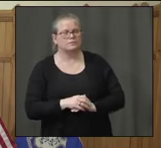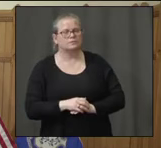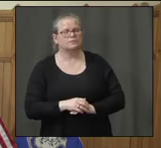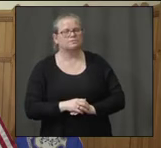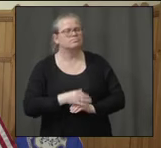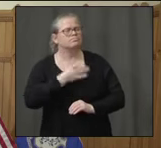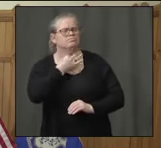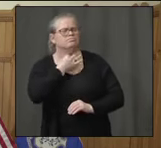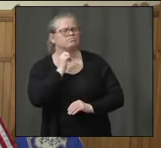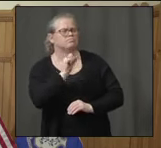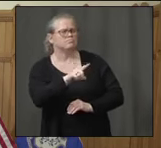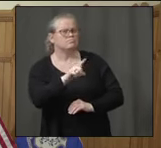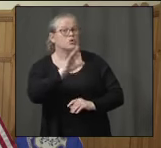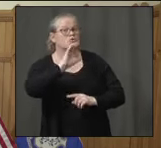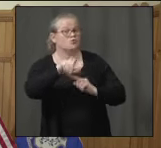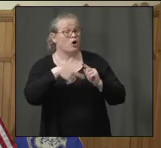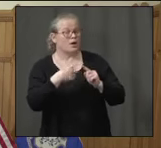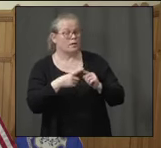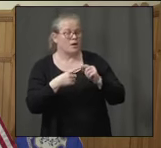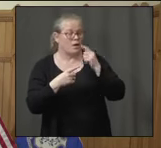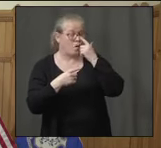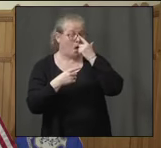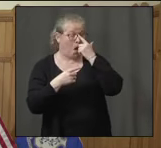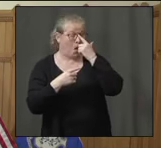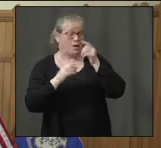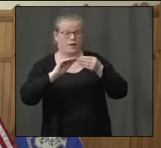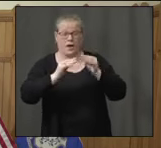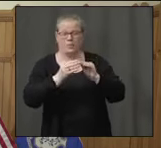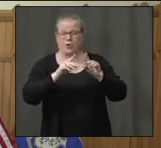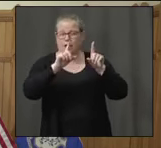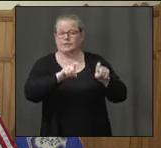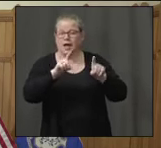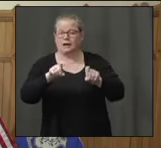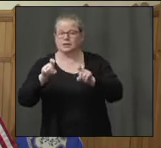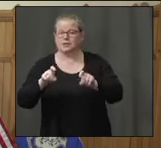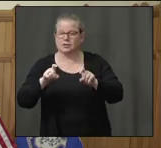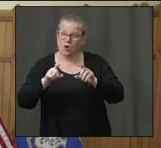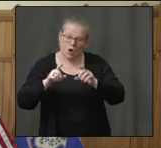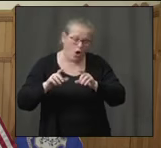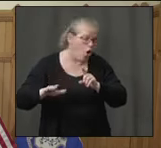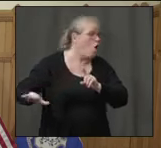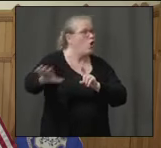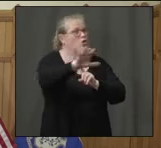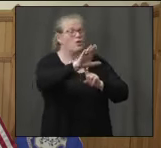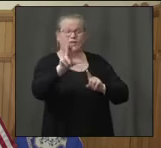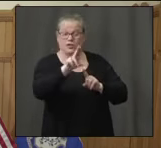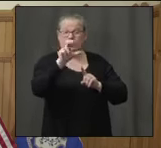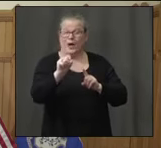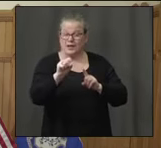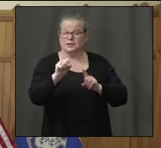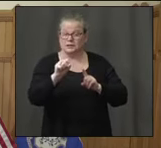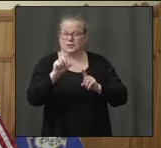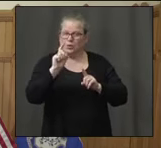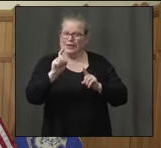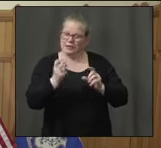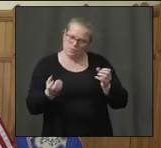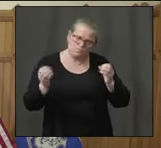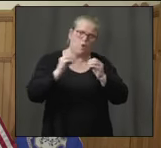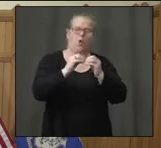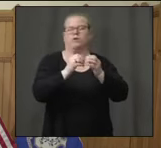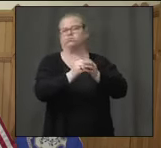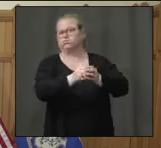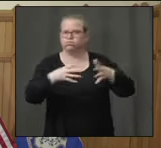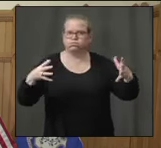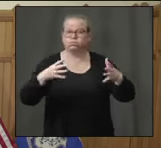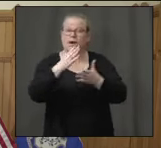about having to really ramp up the amount of testing across the country that it might have to, some states might have to triple their current